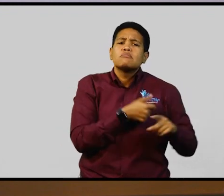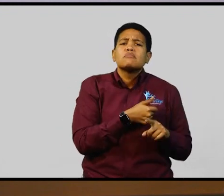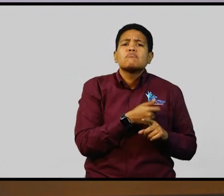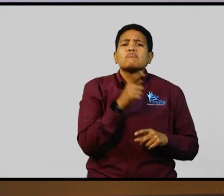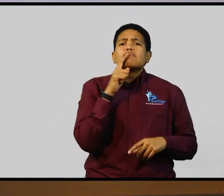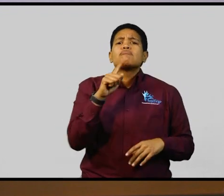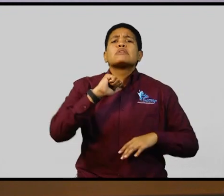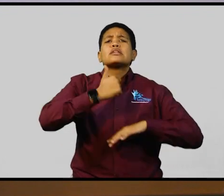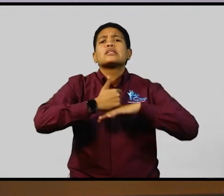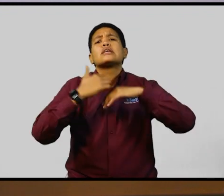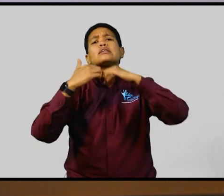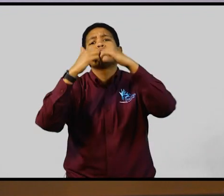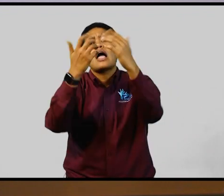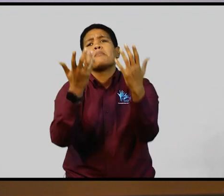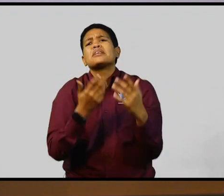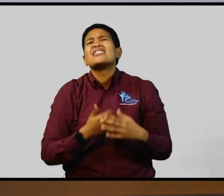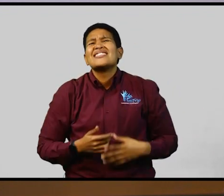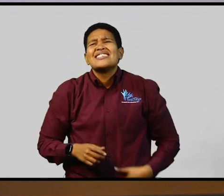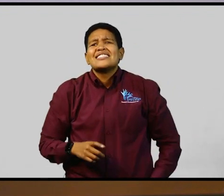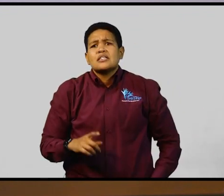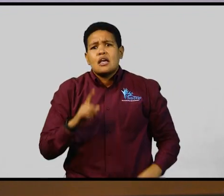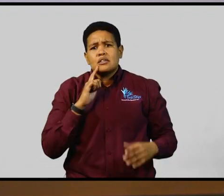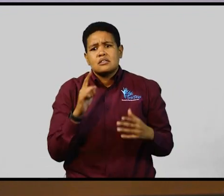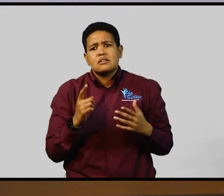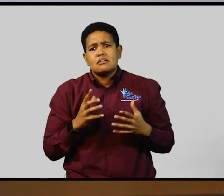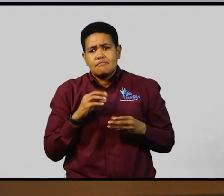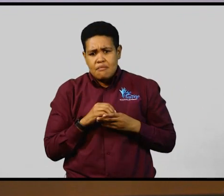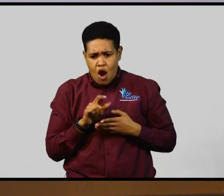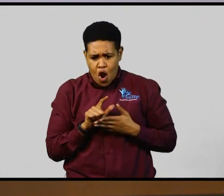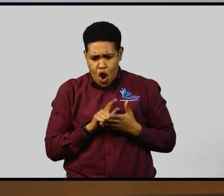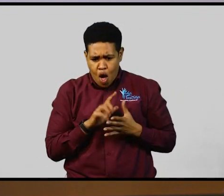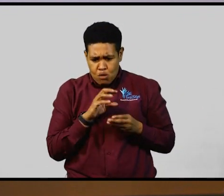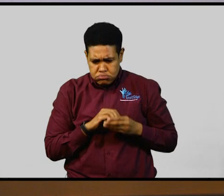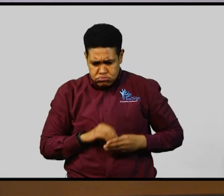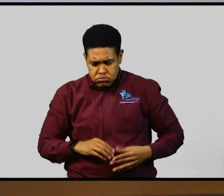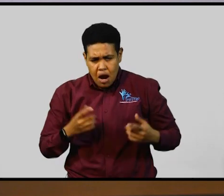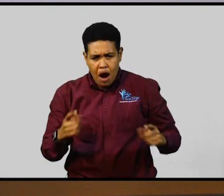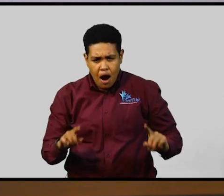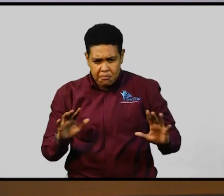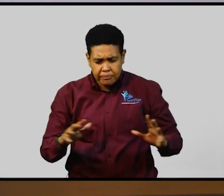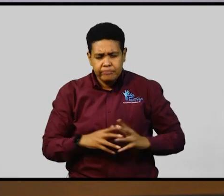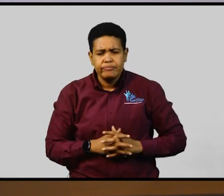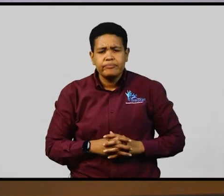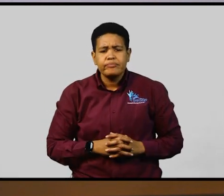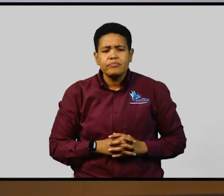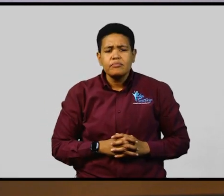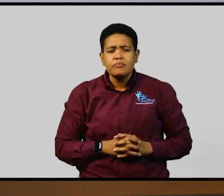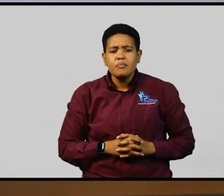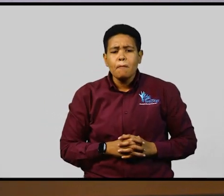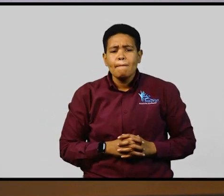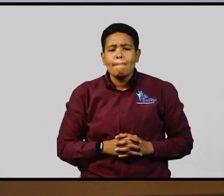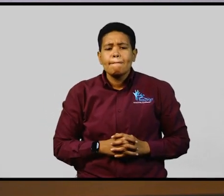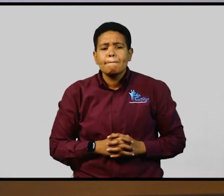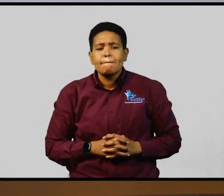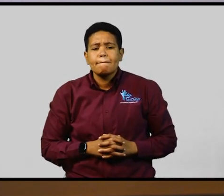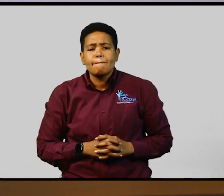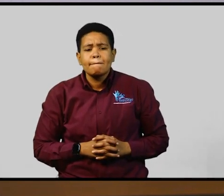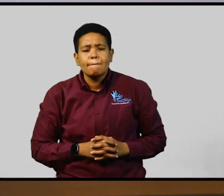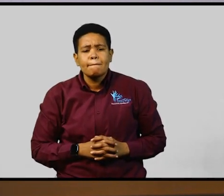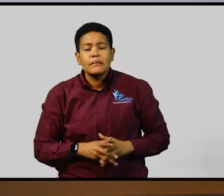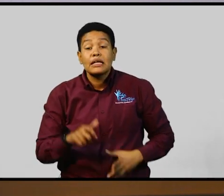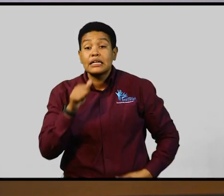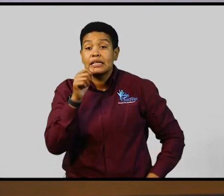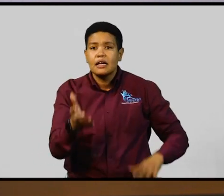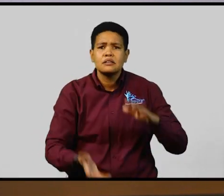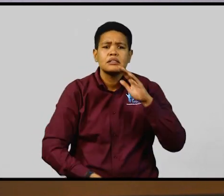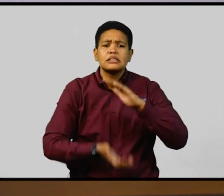established as a creature of the law, that it does not take away the